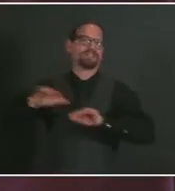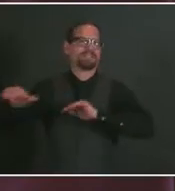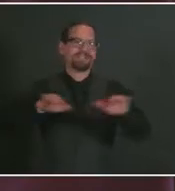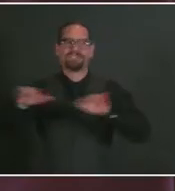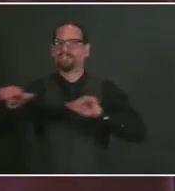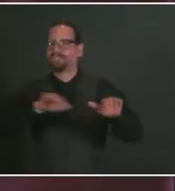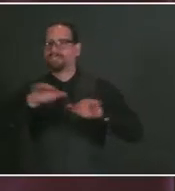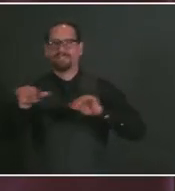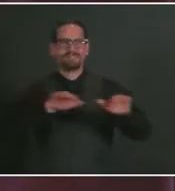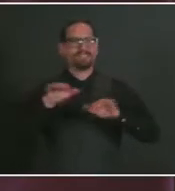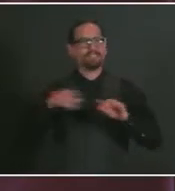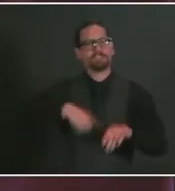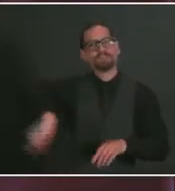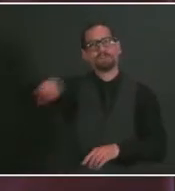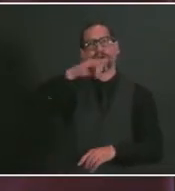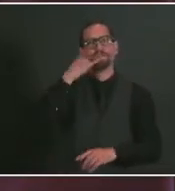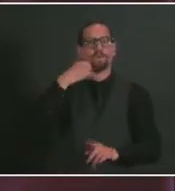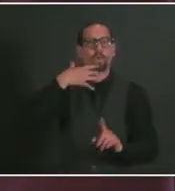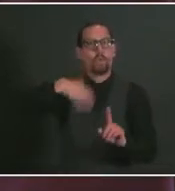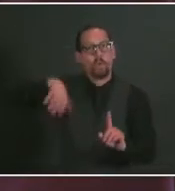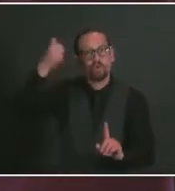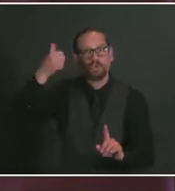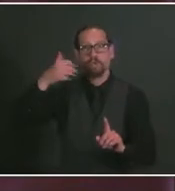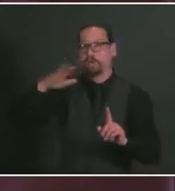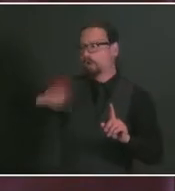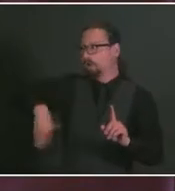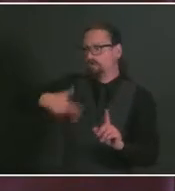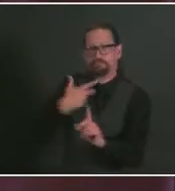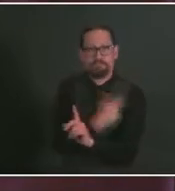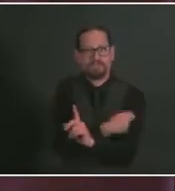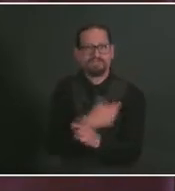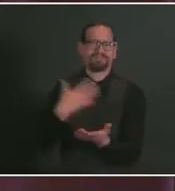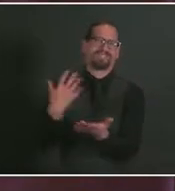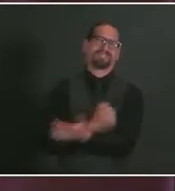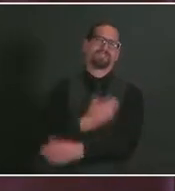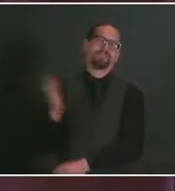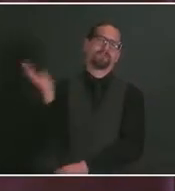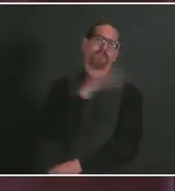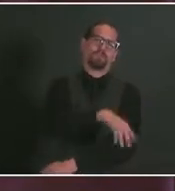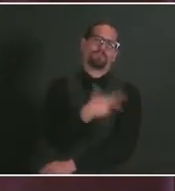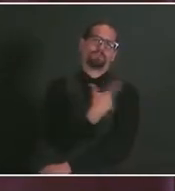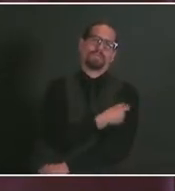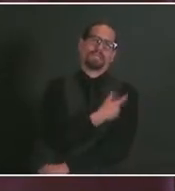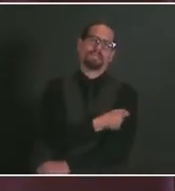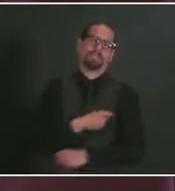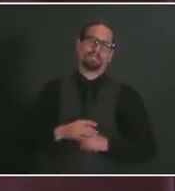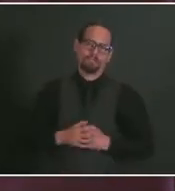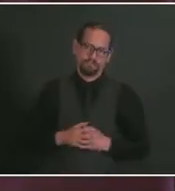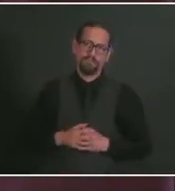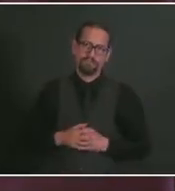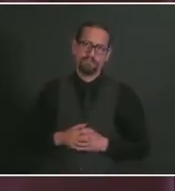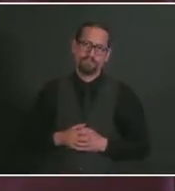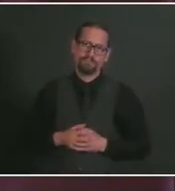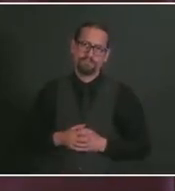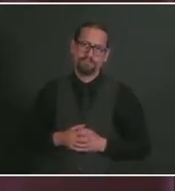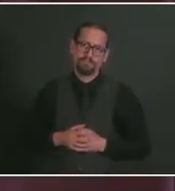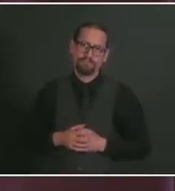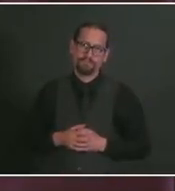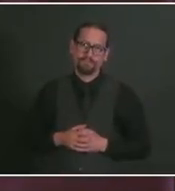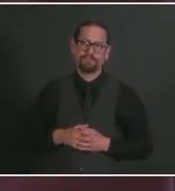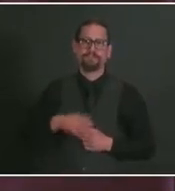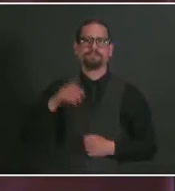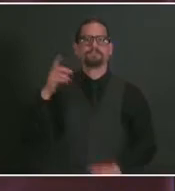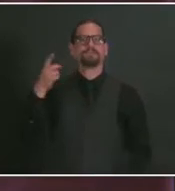to keep yourself safe at home and out of the hospital, even if you do get COVID. And as Dr. Alexander Scott has shared in the past,